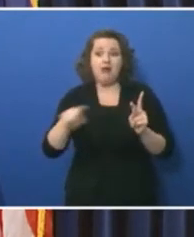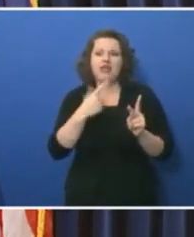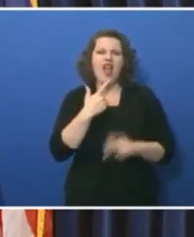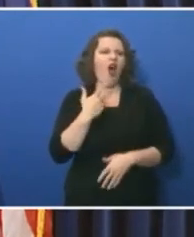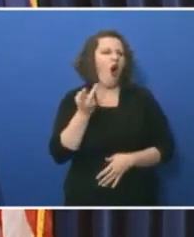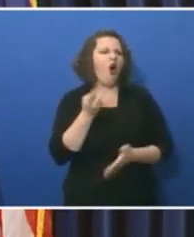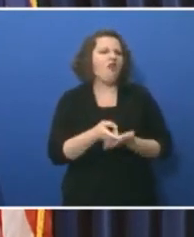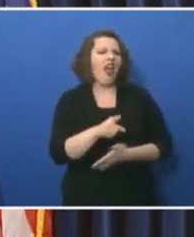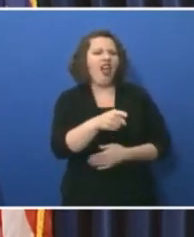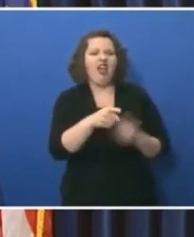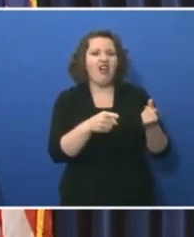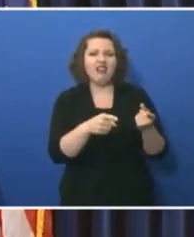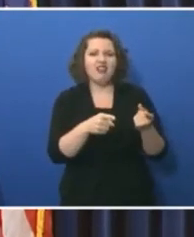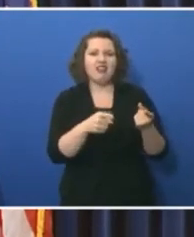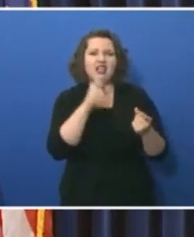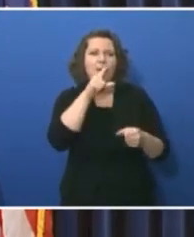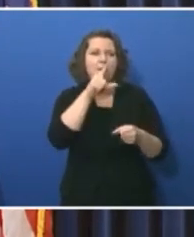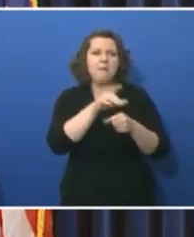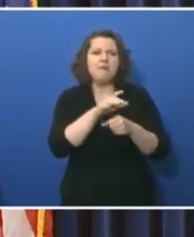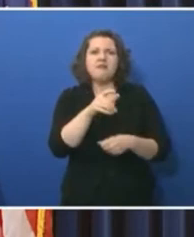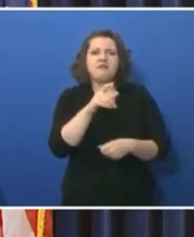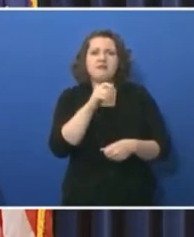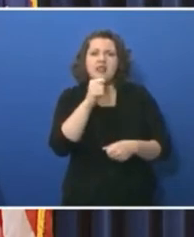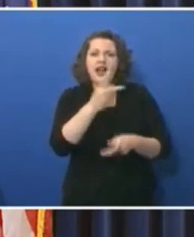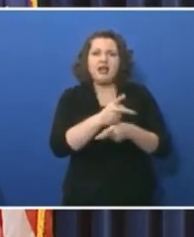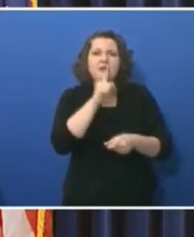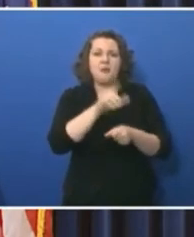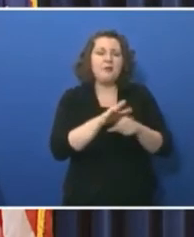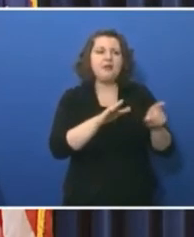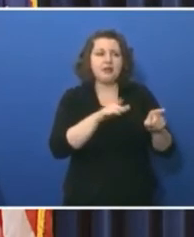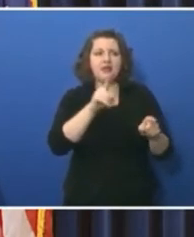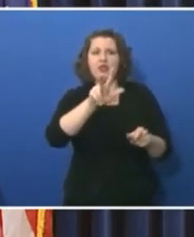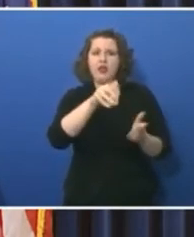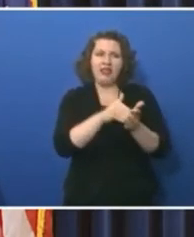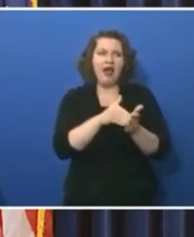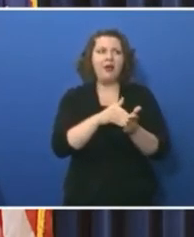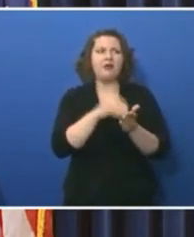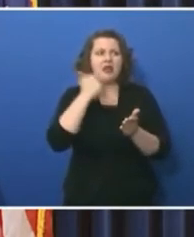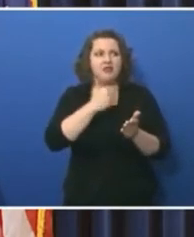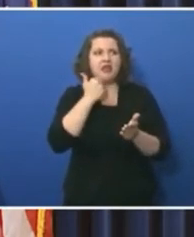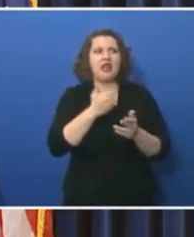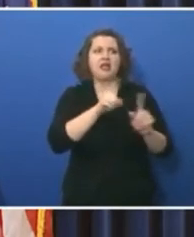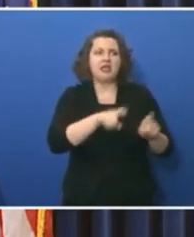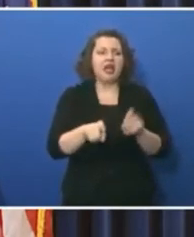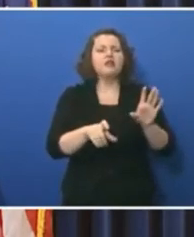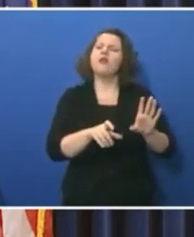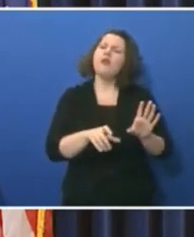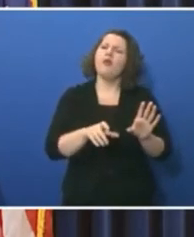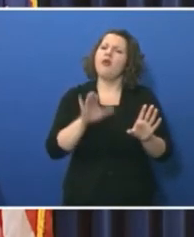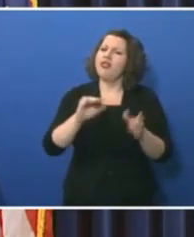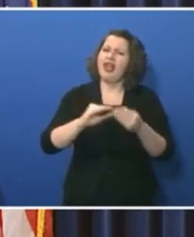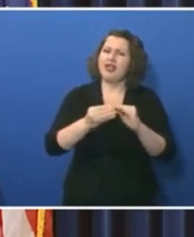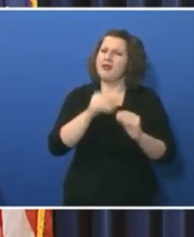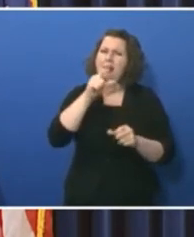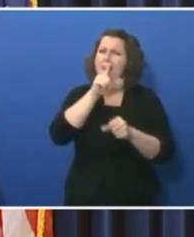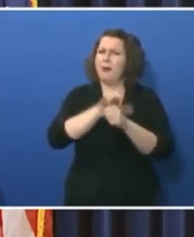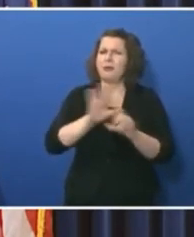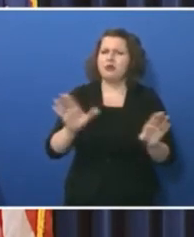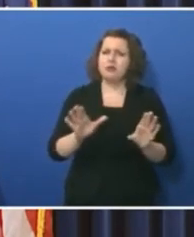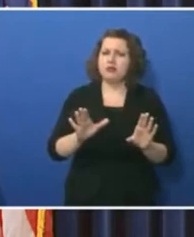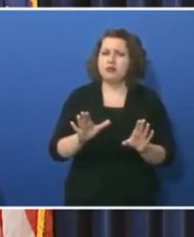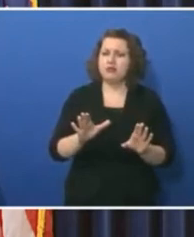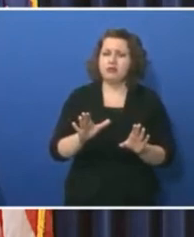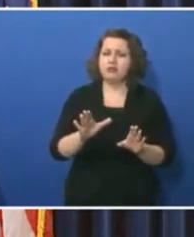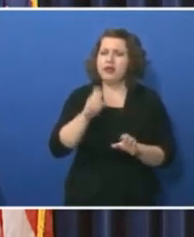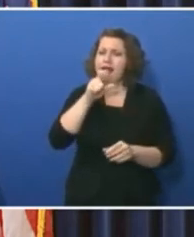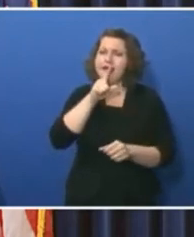failed to keep our promise to testing 3,000 Iowans daily through Test Iowa. That number was never a promise or a guarantee.